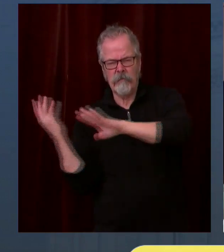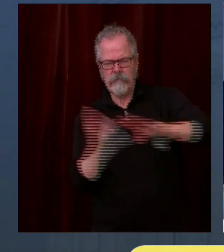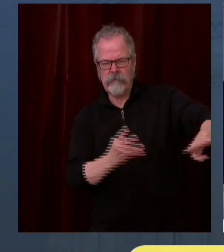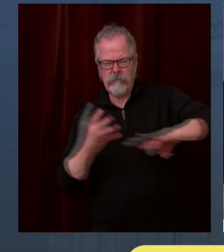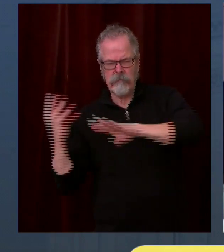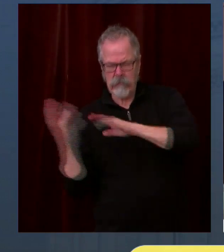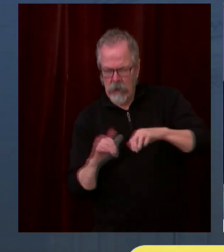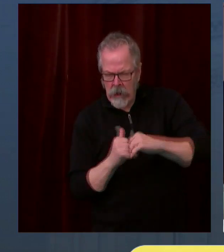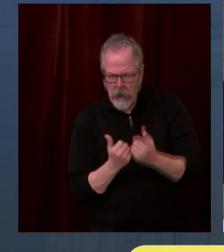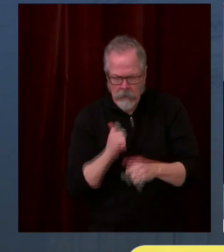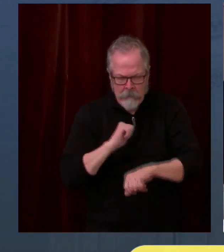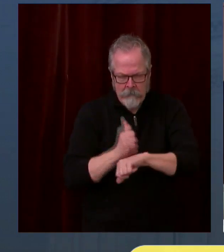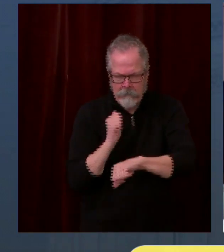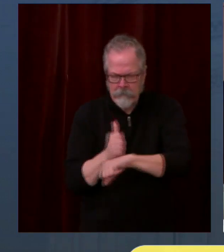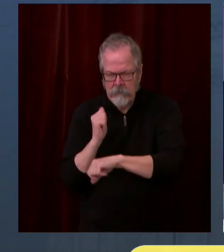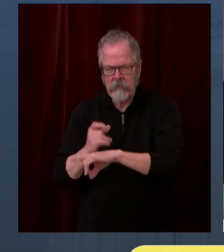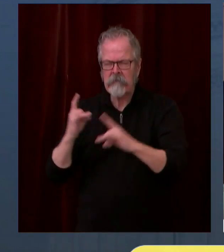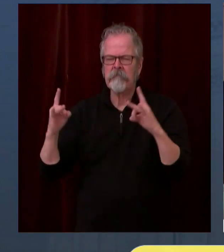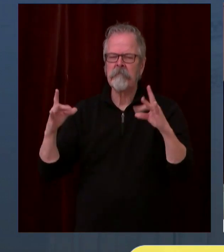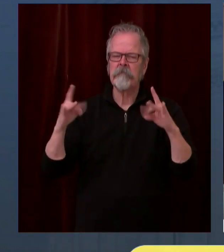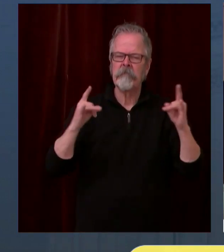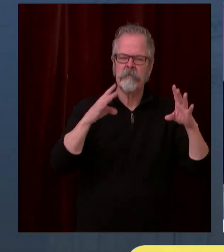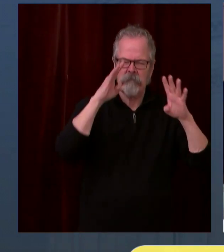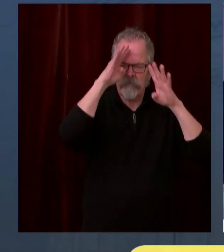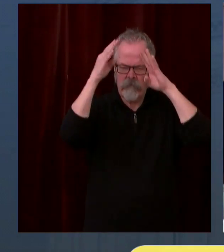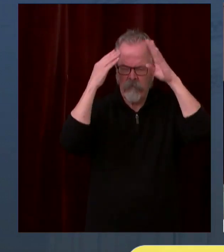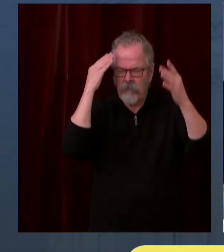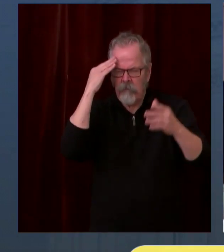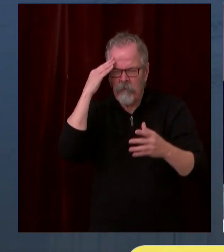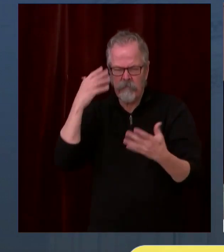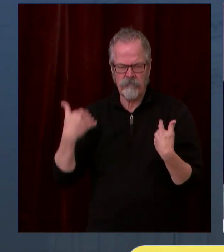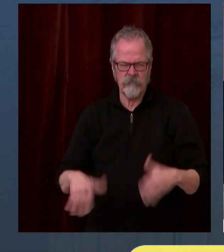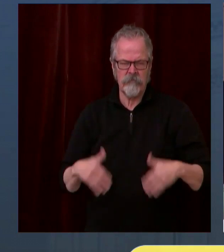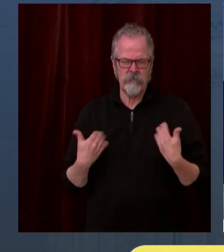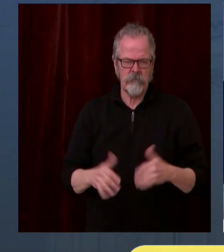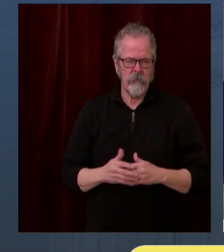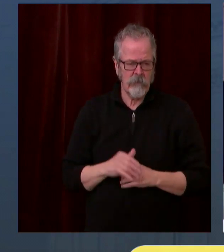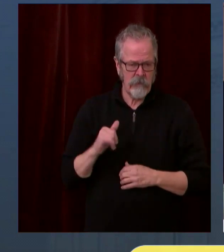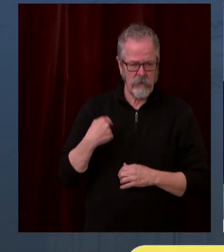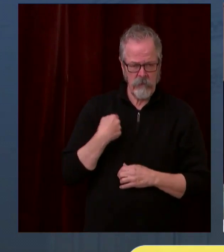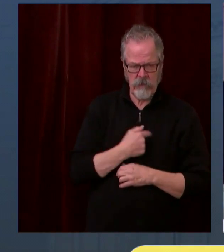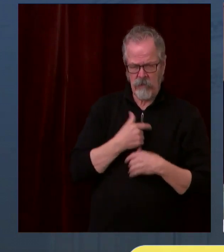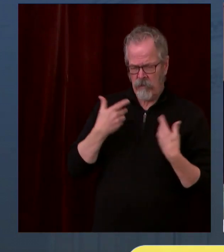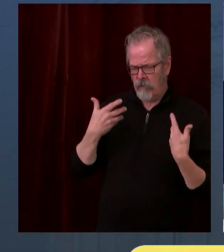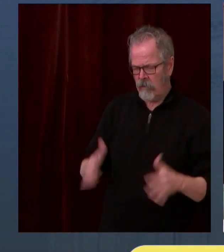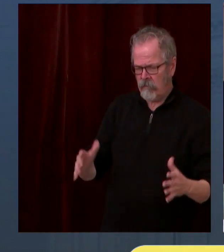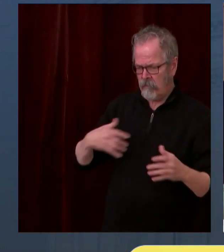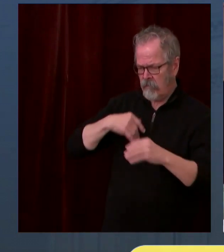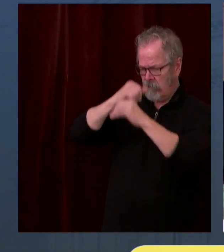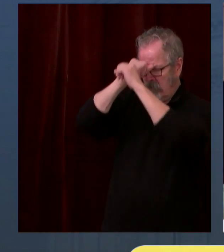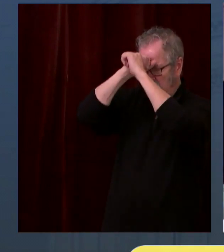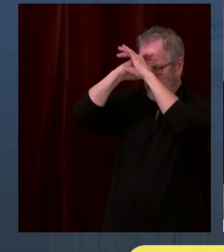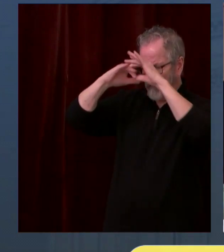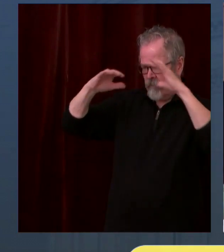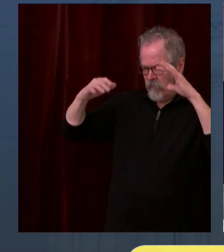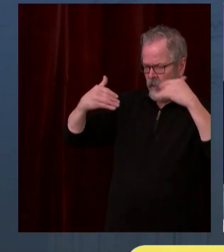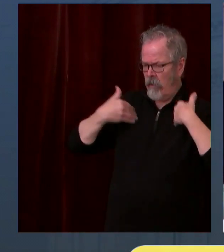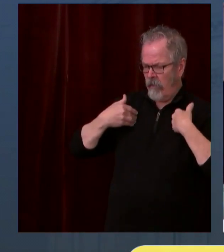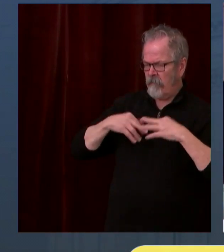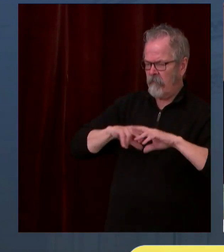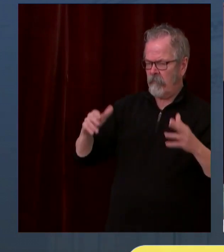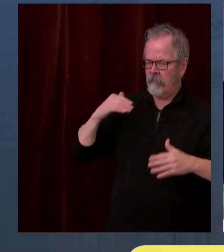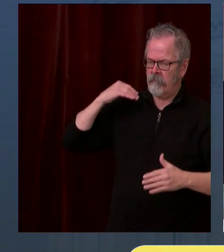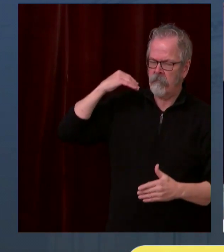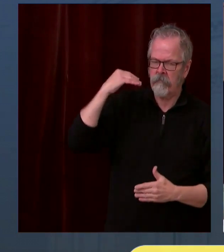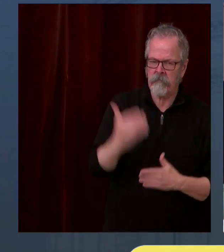we're contributing mightily to the planning efforts, supporting Dr. Shah and team. And we'll also be loaning leadership to